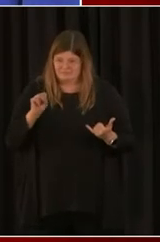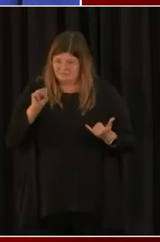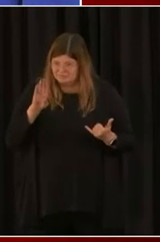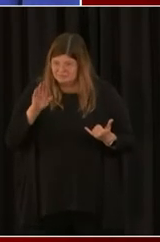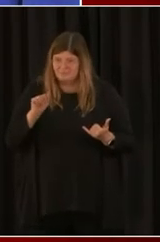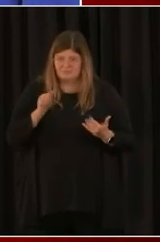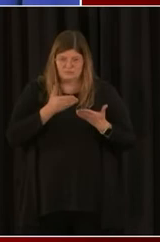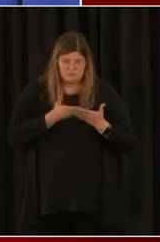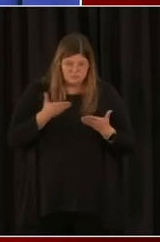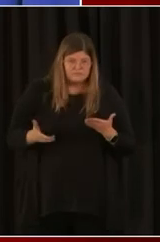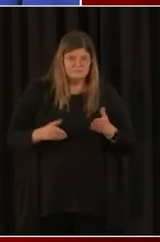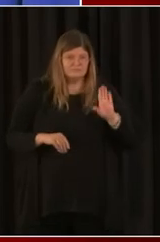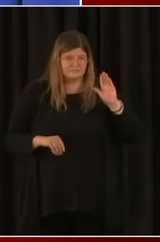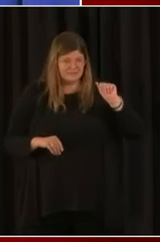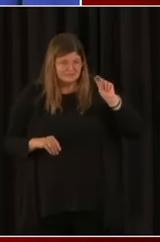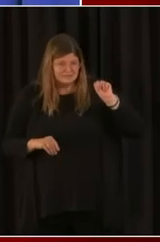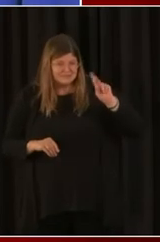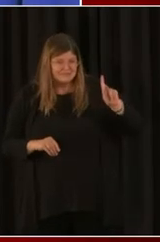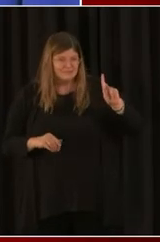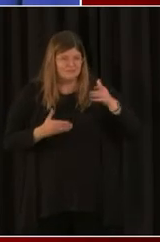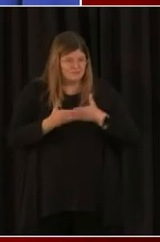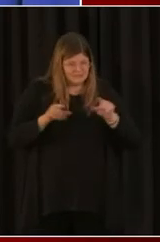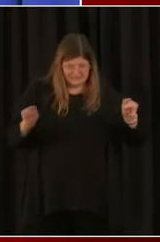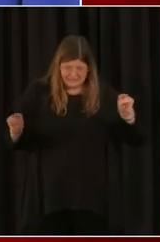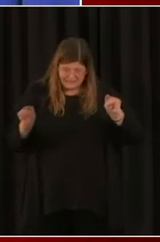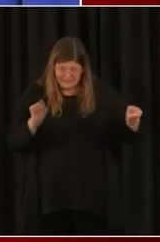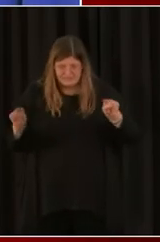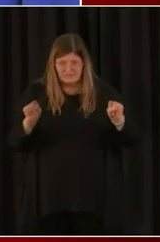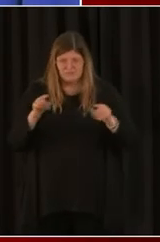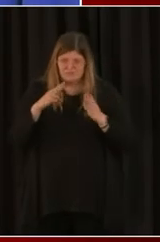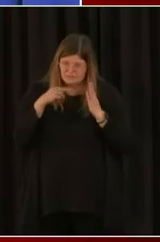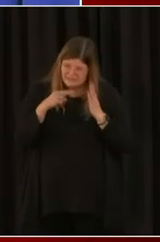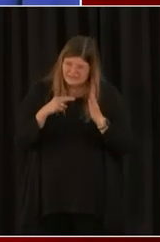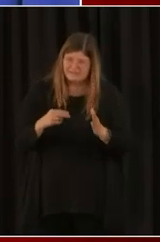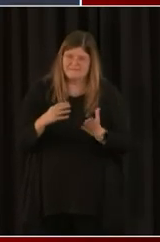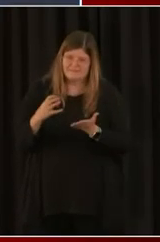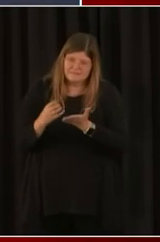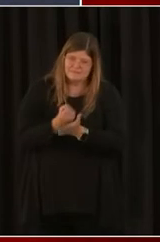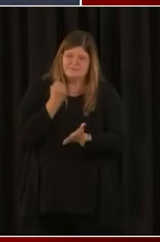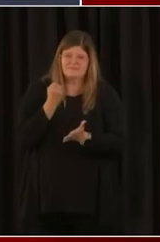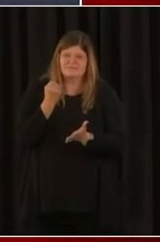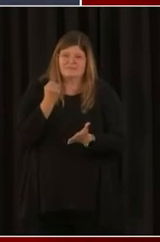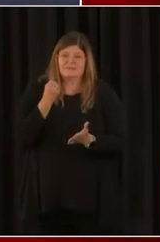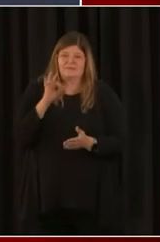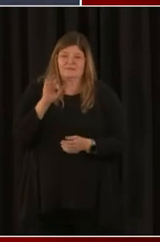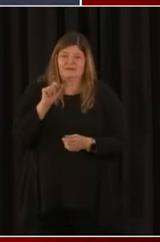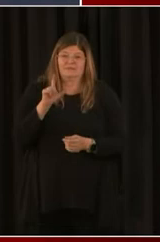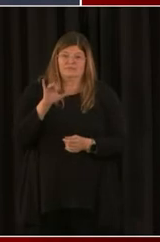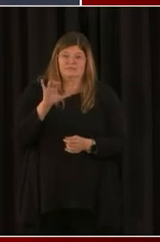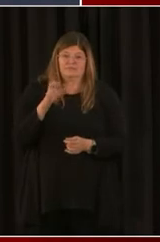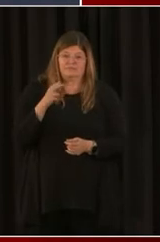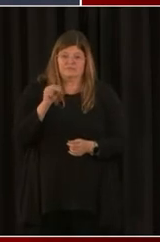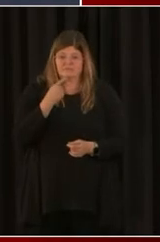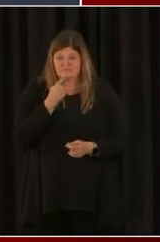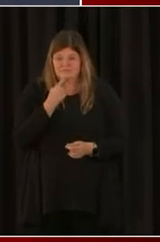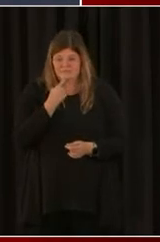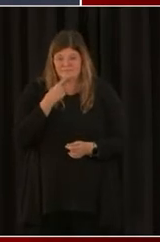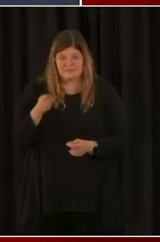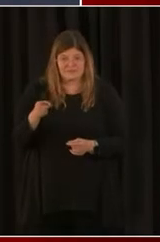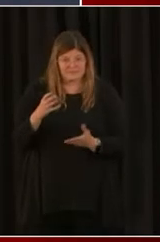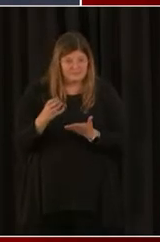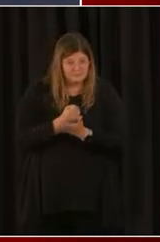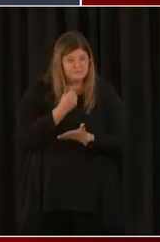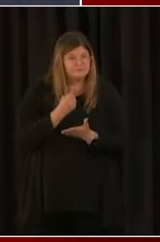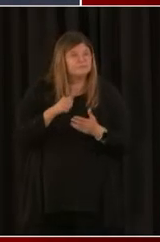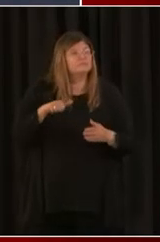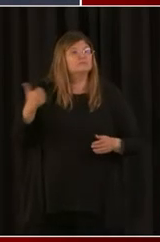out as well. And you took advantage of PPP. Were there other programs that you were able to take advantage of? I did take advantage of